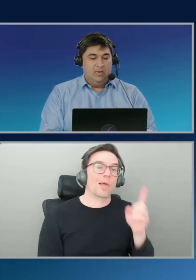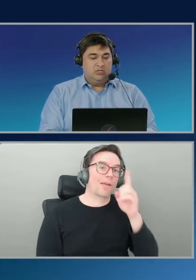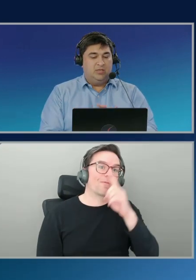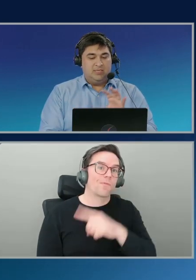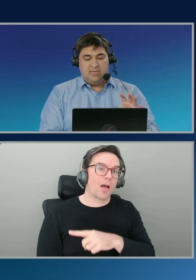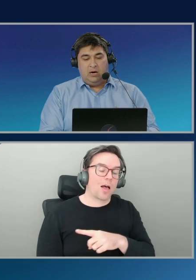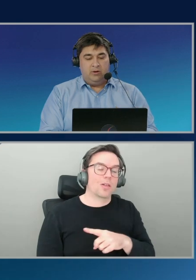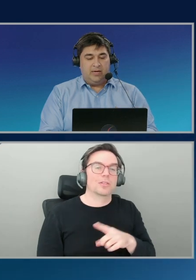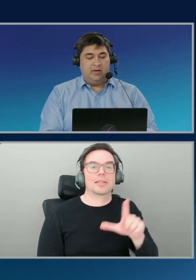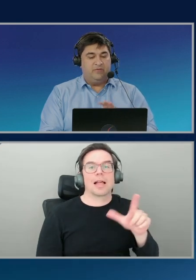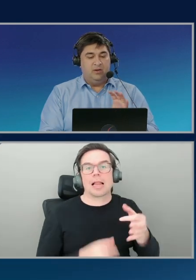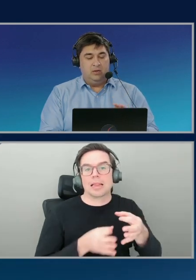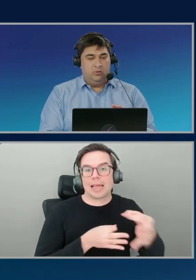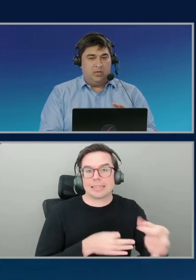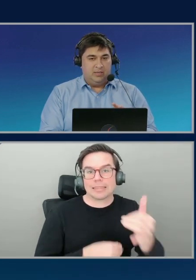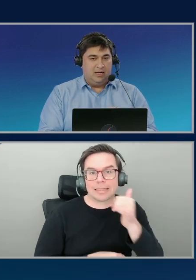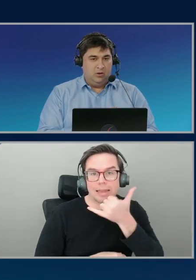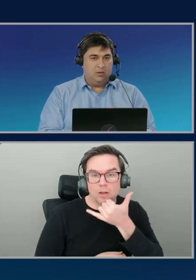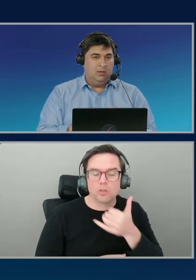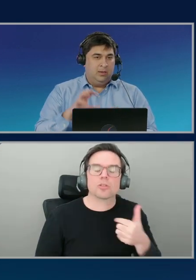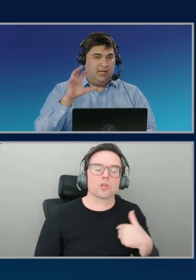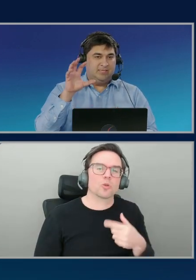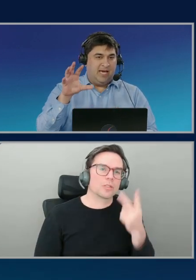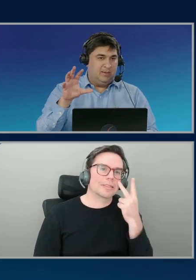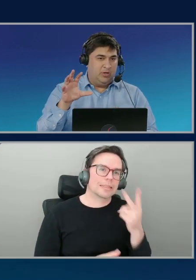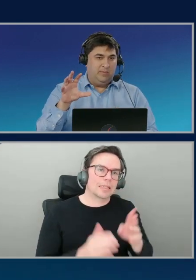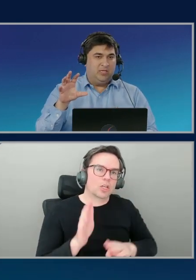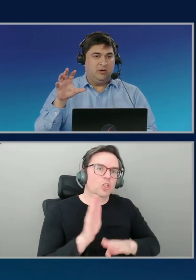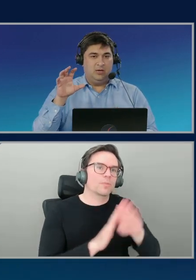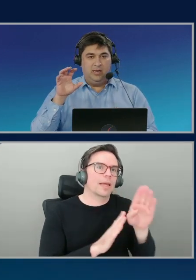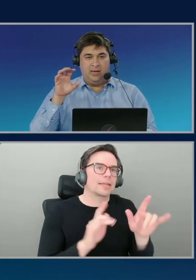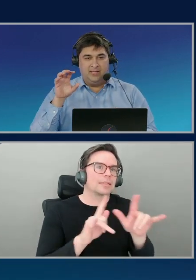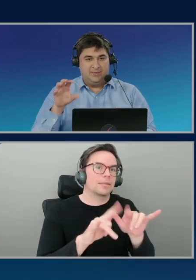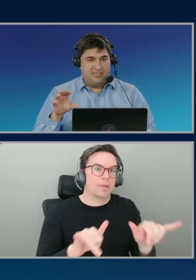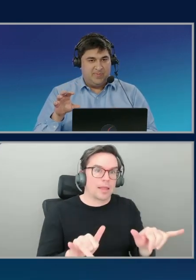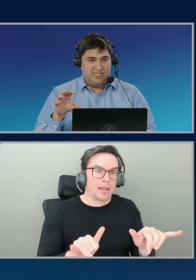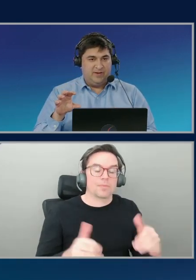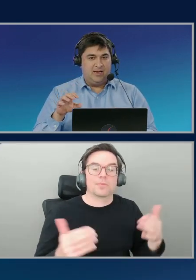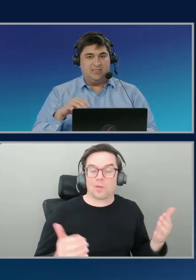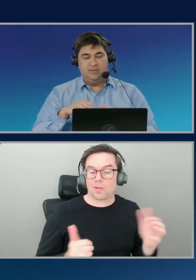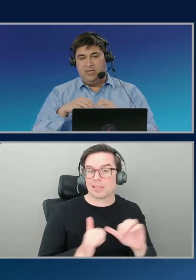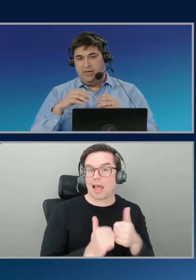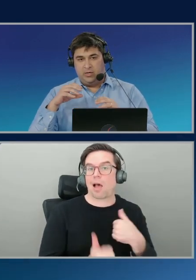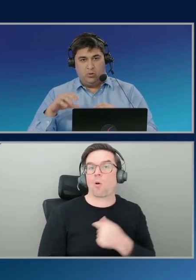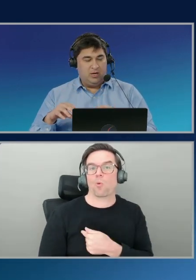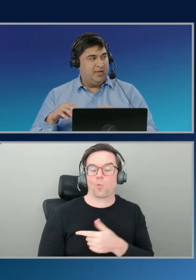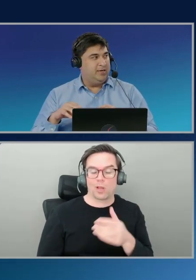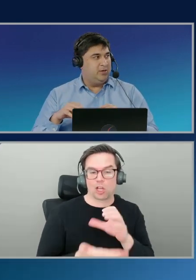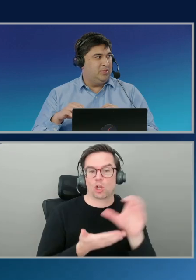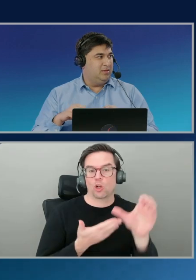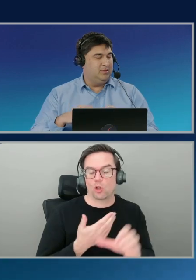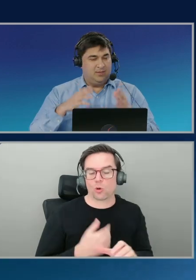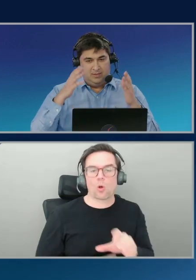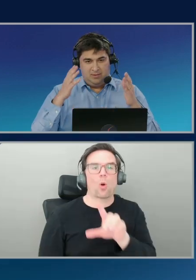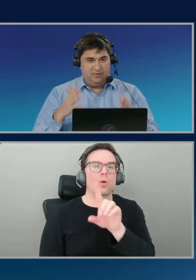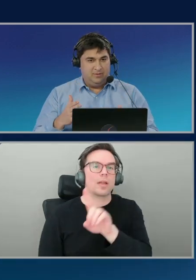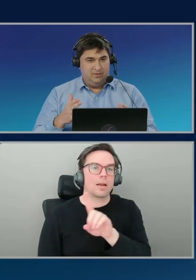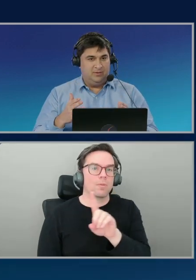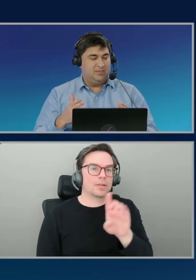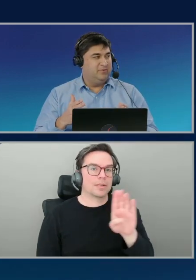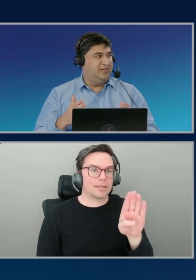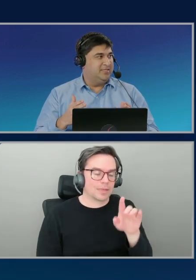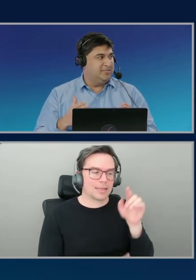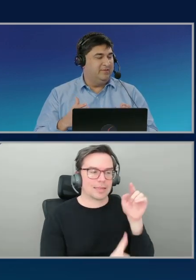time. So this is how it kind of concluded that, look, it's a DynamoDB throttling. It's this specific customer. It correlated it with the